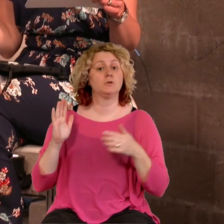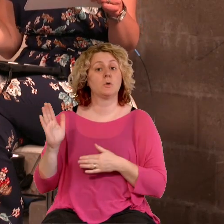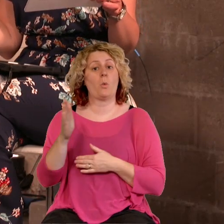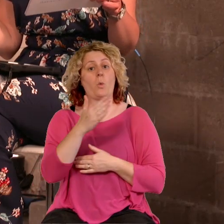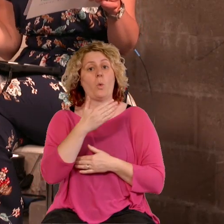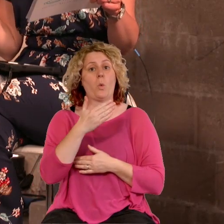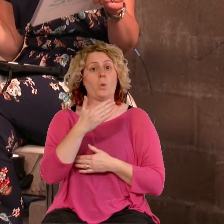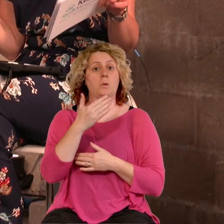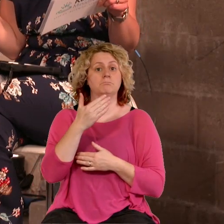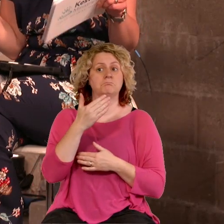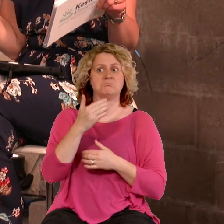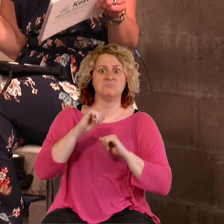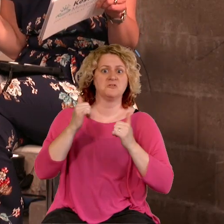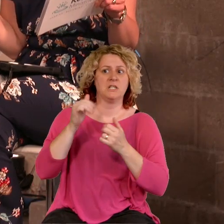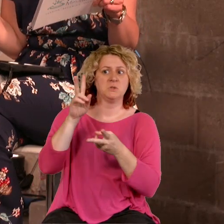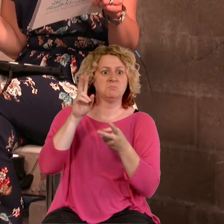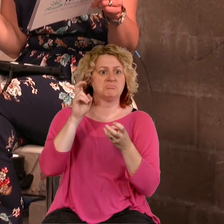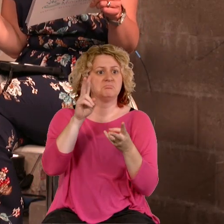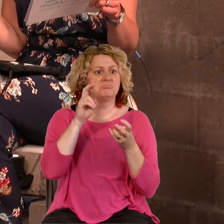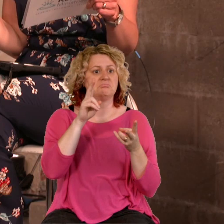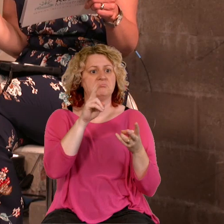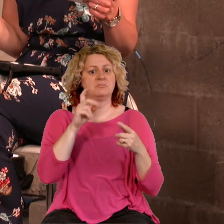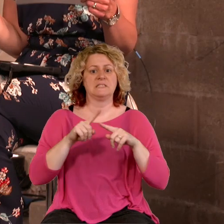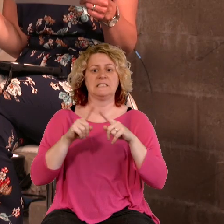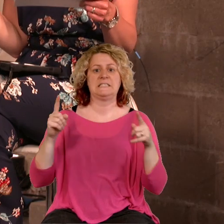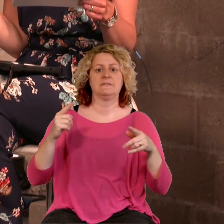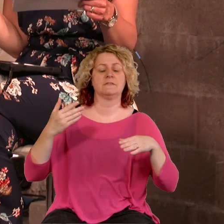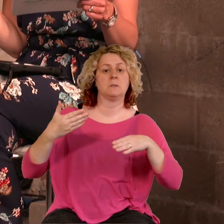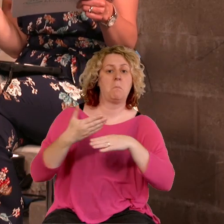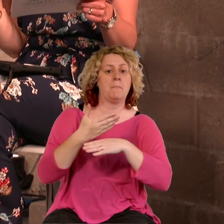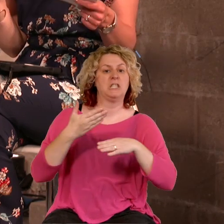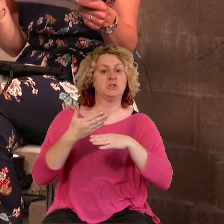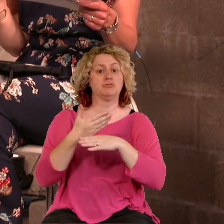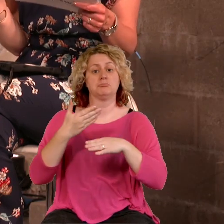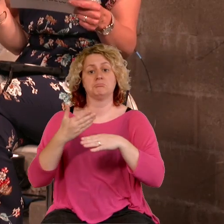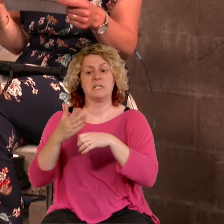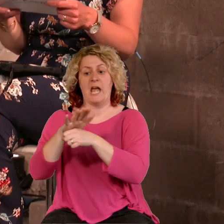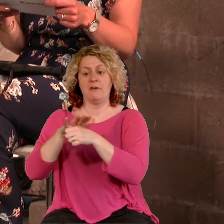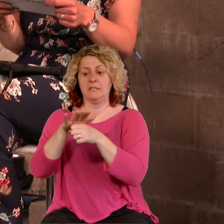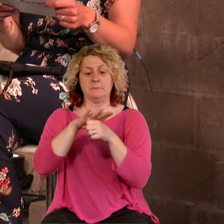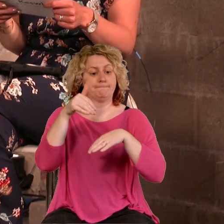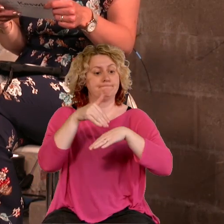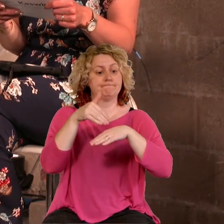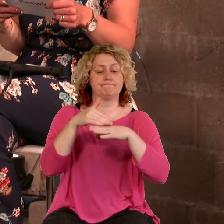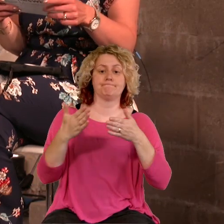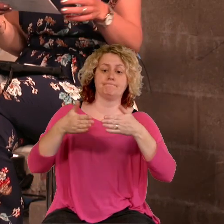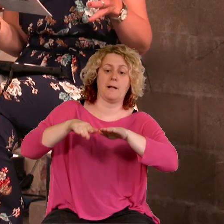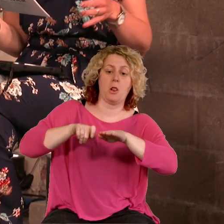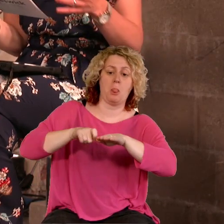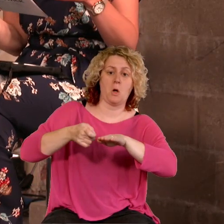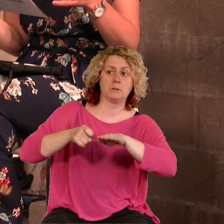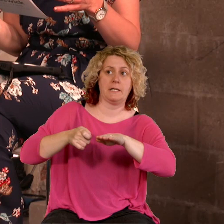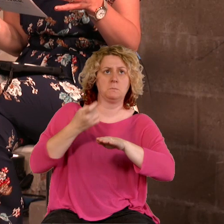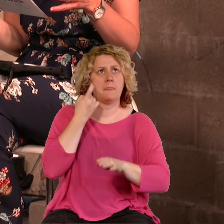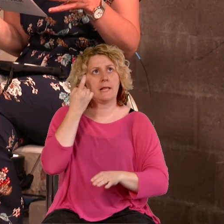great to hear how those different ministry areas have been affected by lockdown life and to begin to ponder what changes might take place as we